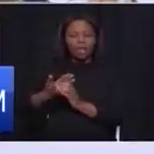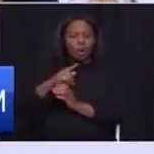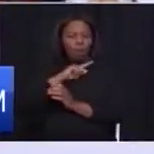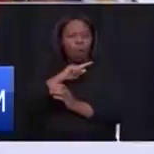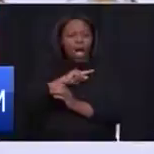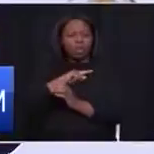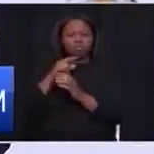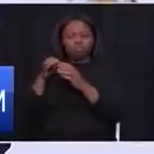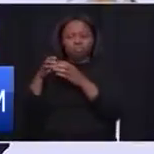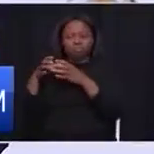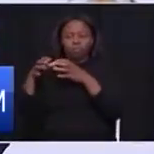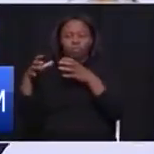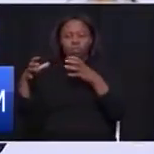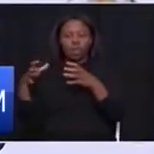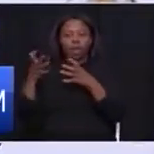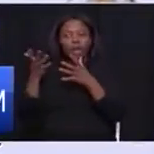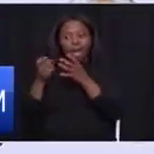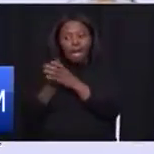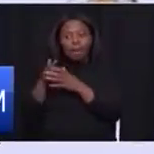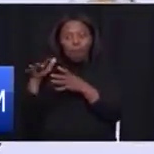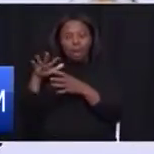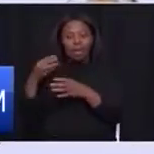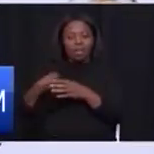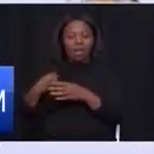on HIV infections are happening.